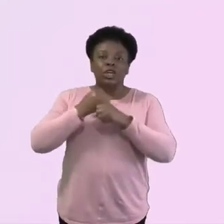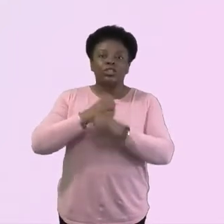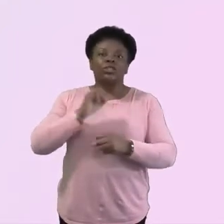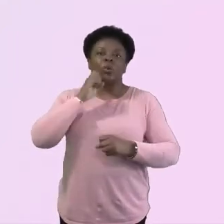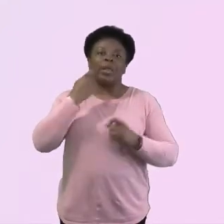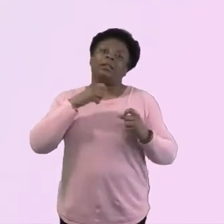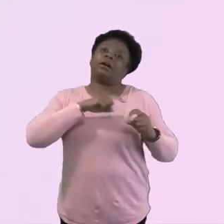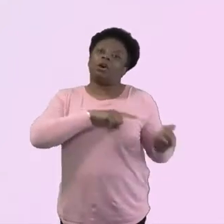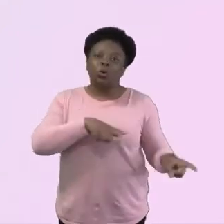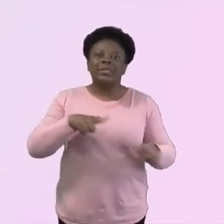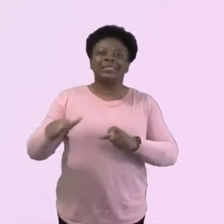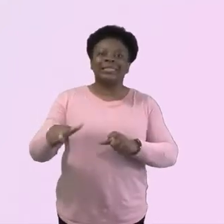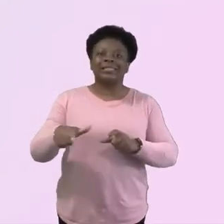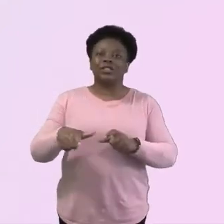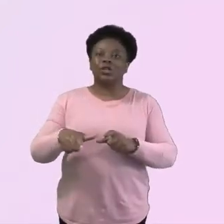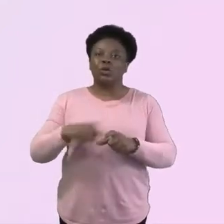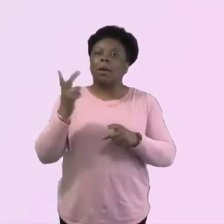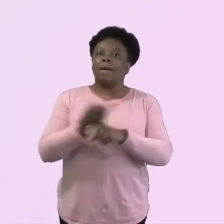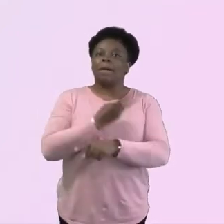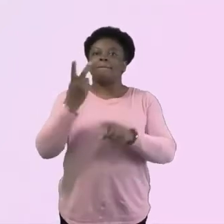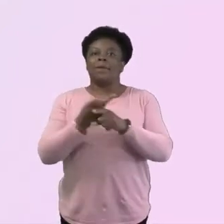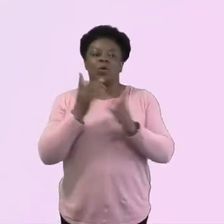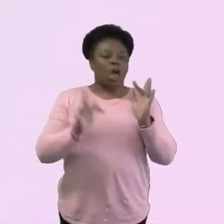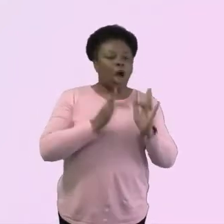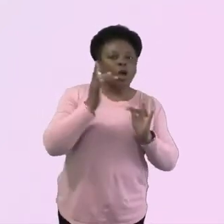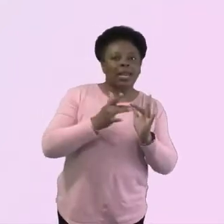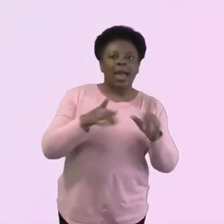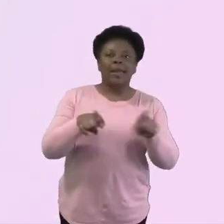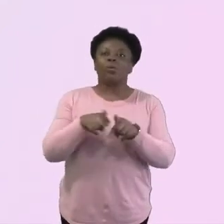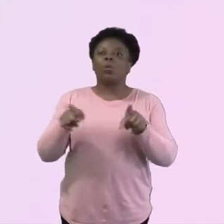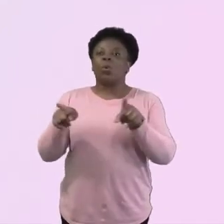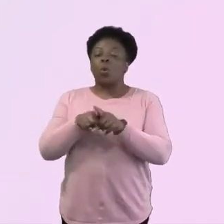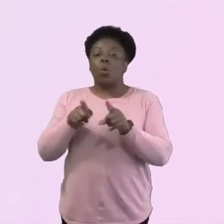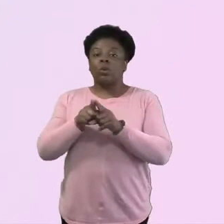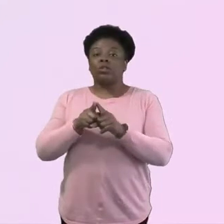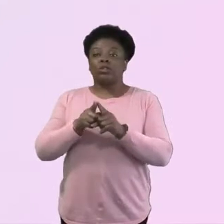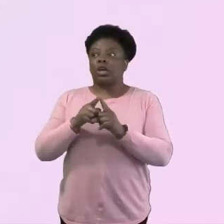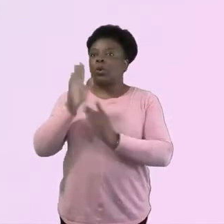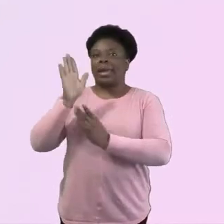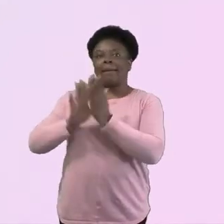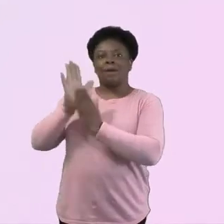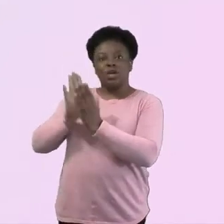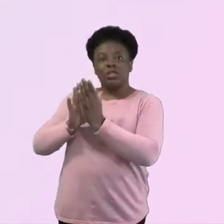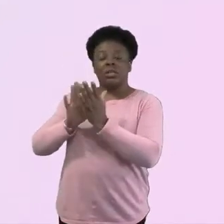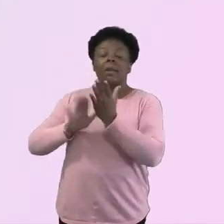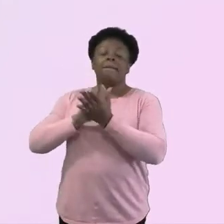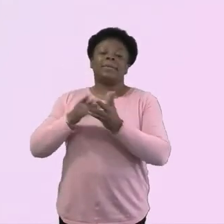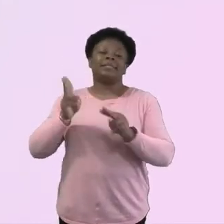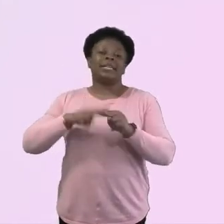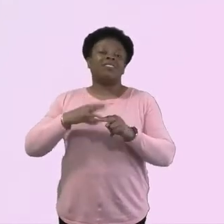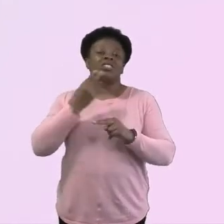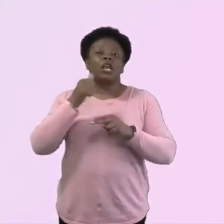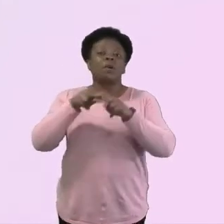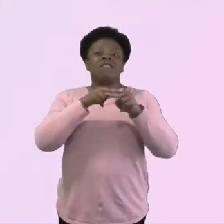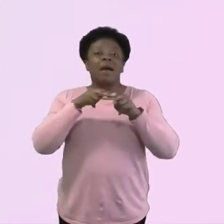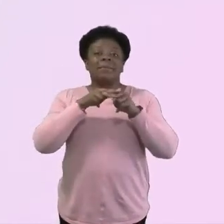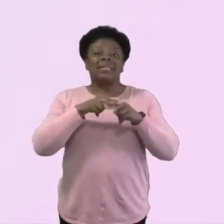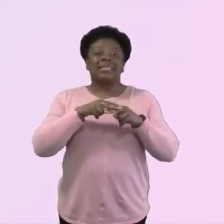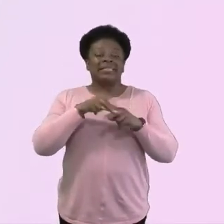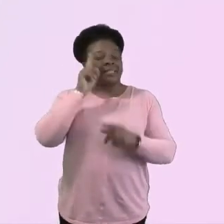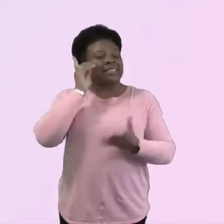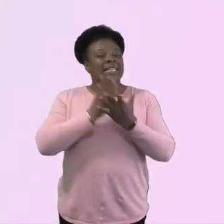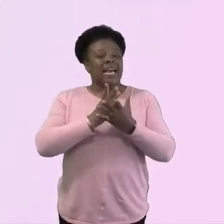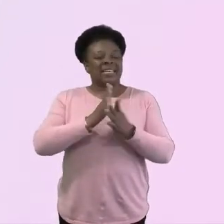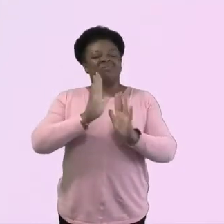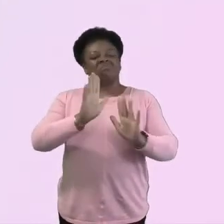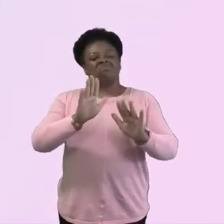make sure that the families are included in one way or another. So if they choose to stay at home, they're still fully part of what's going on and